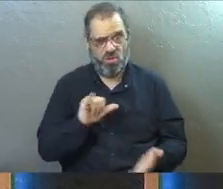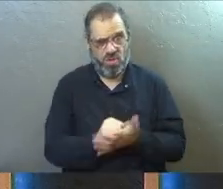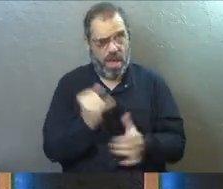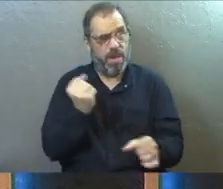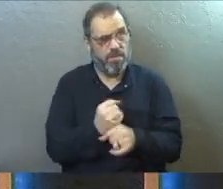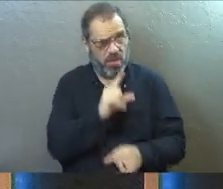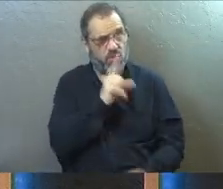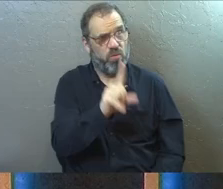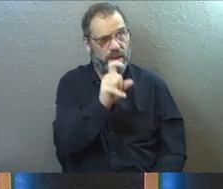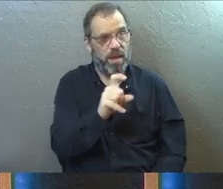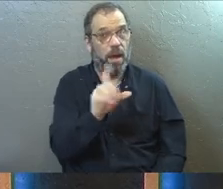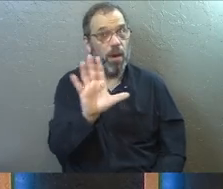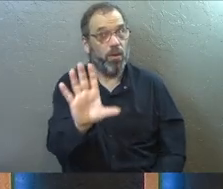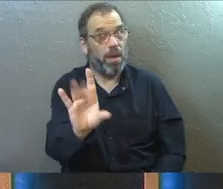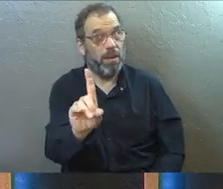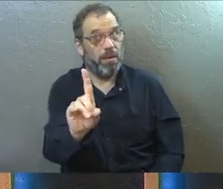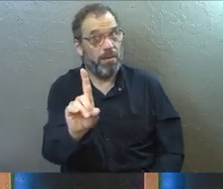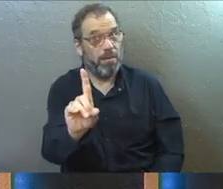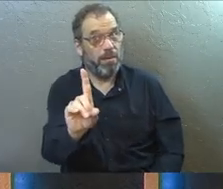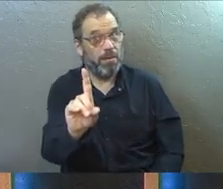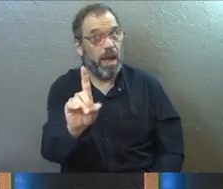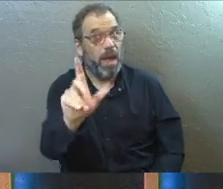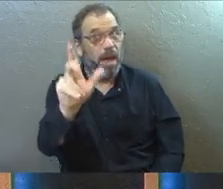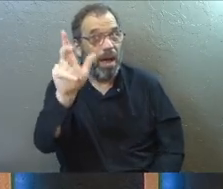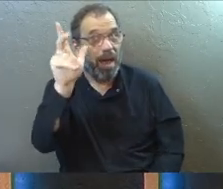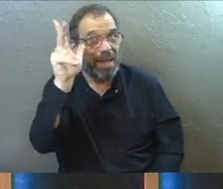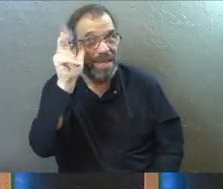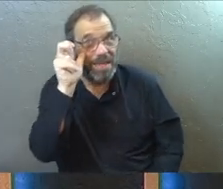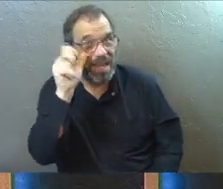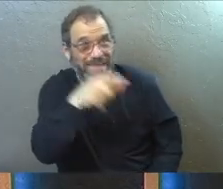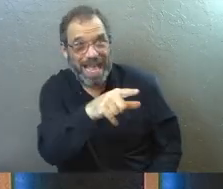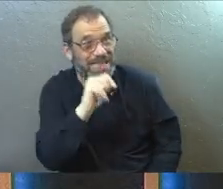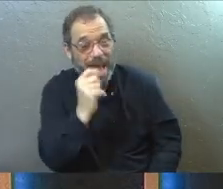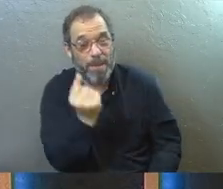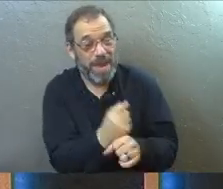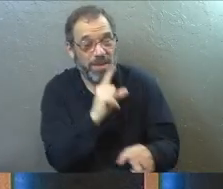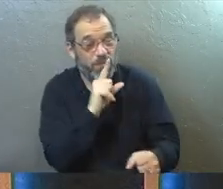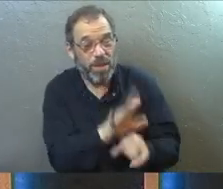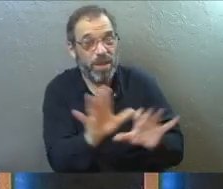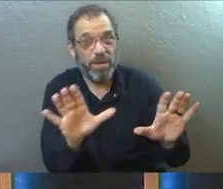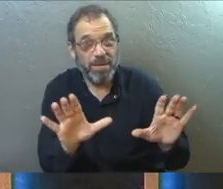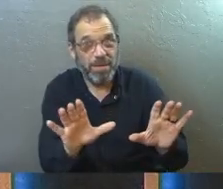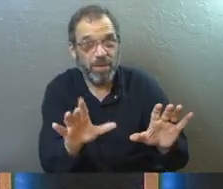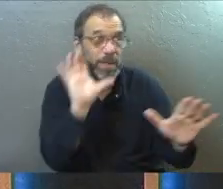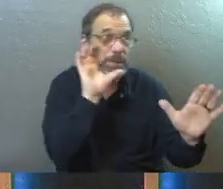stuff that makes it real? Follow me. That's not the stuff that makes it real.